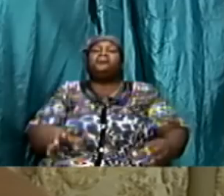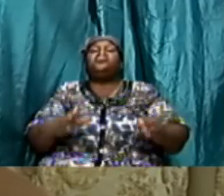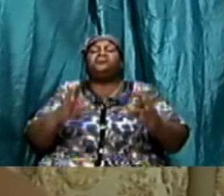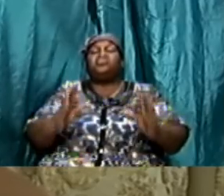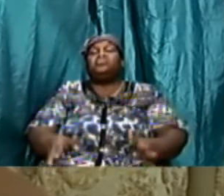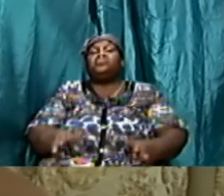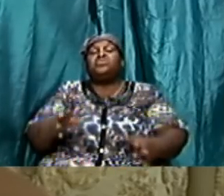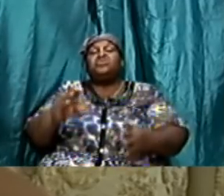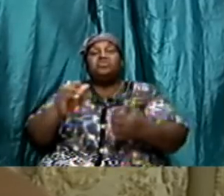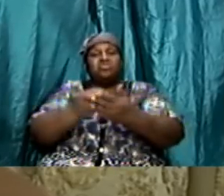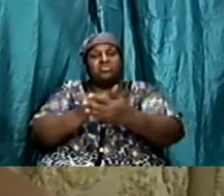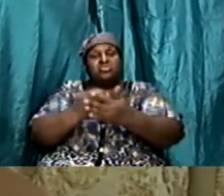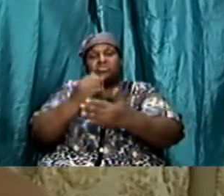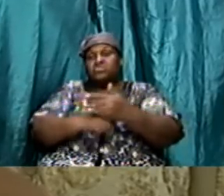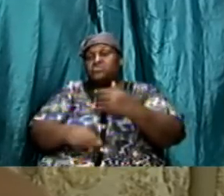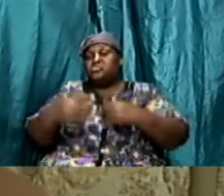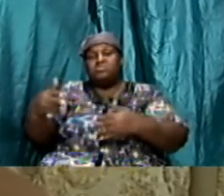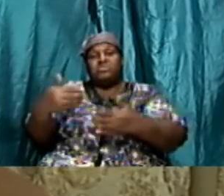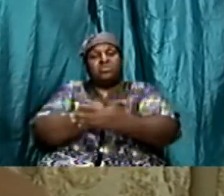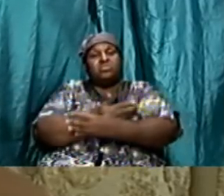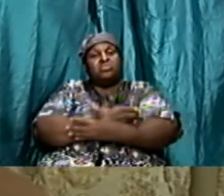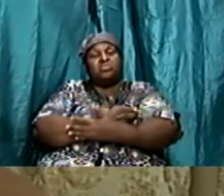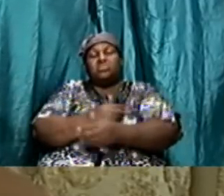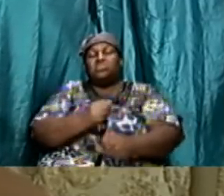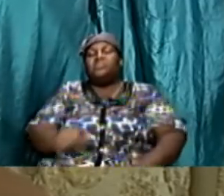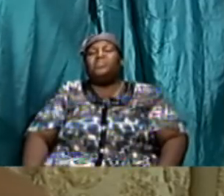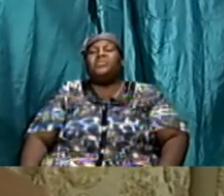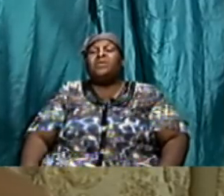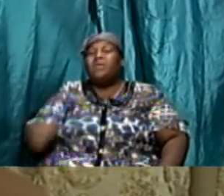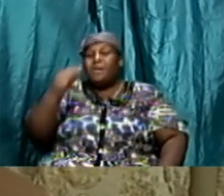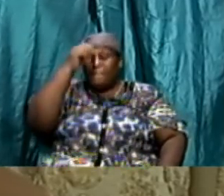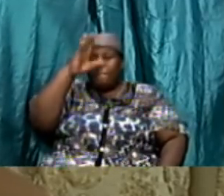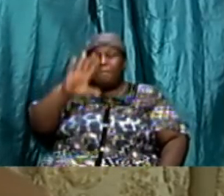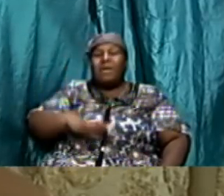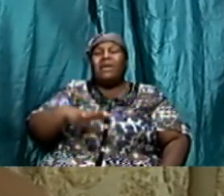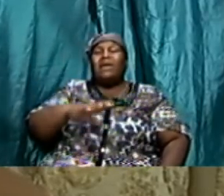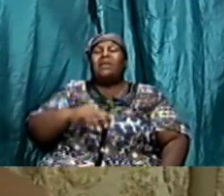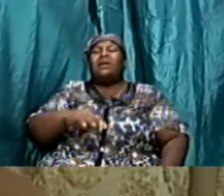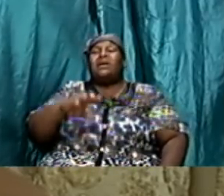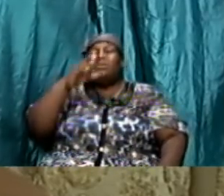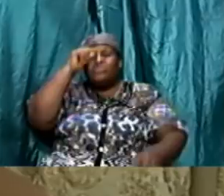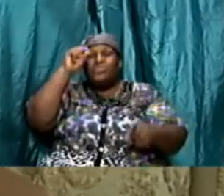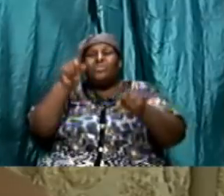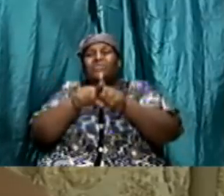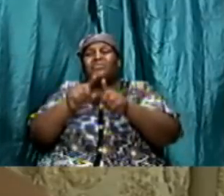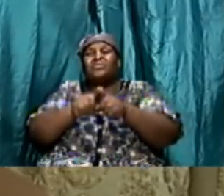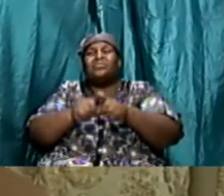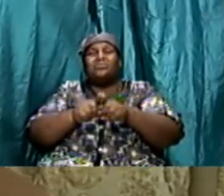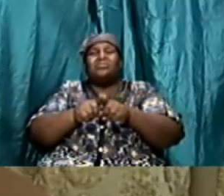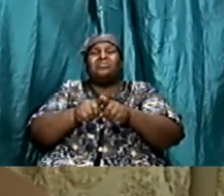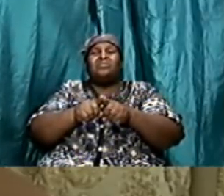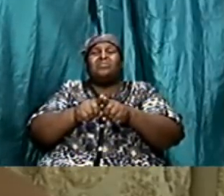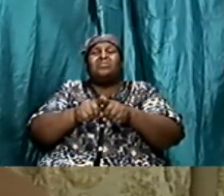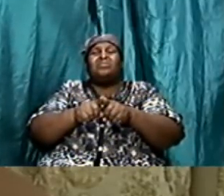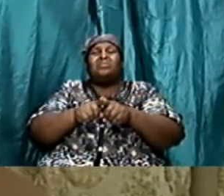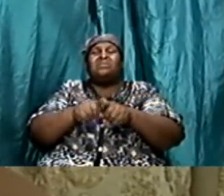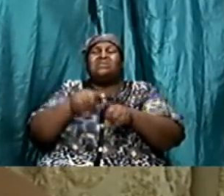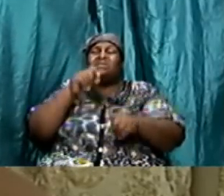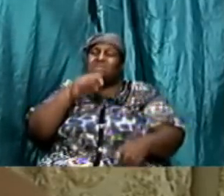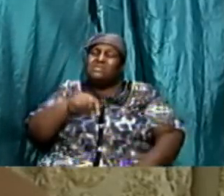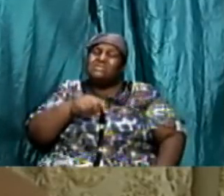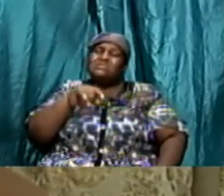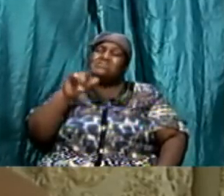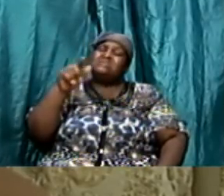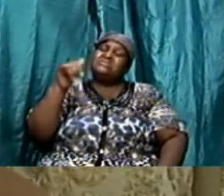and they asked the question in Acts chapter 2 and verse 37 men and brethren because they were convicting their heart after Peter preached and said this is that